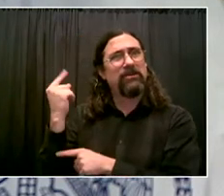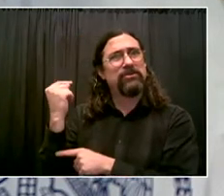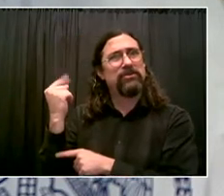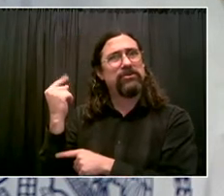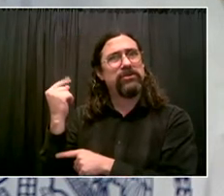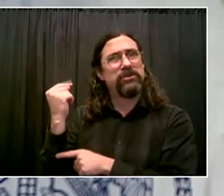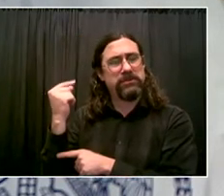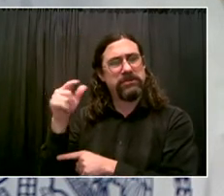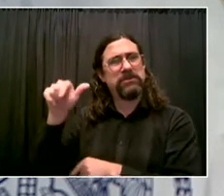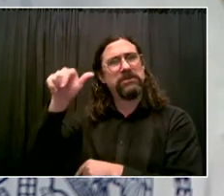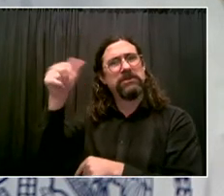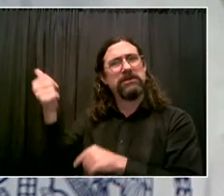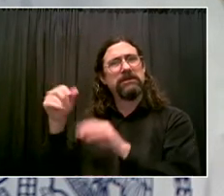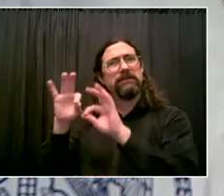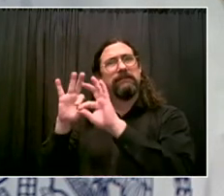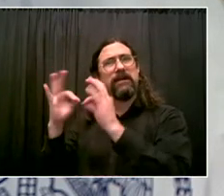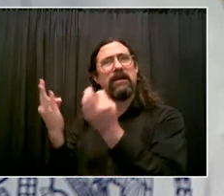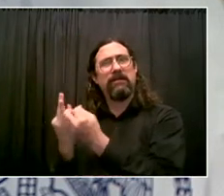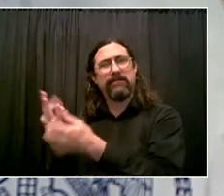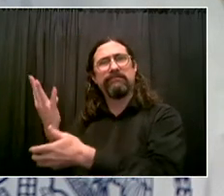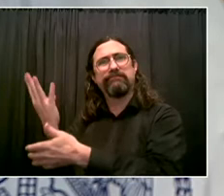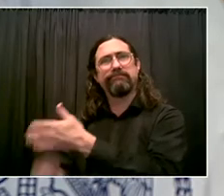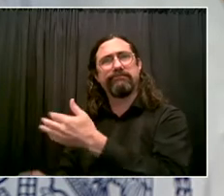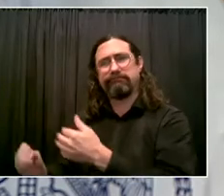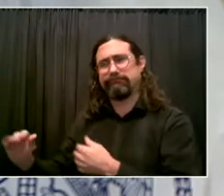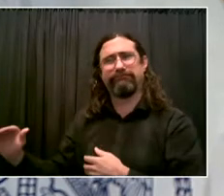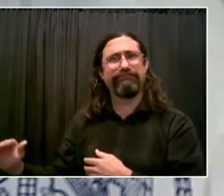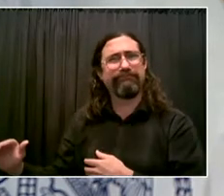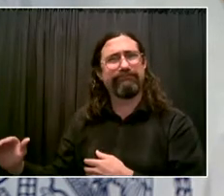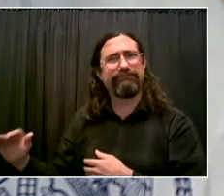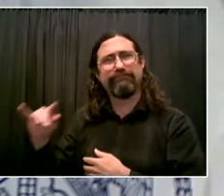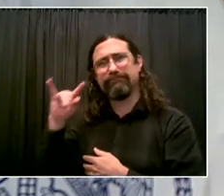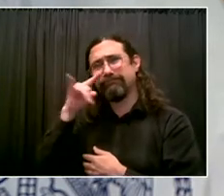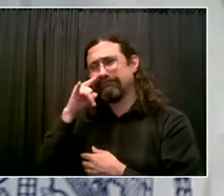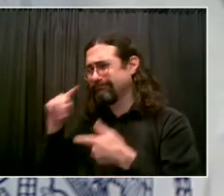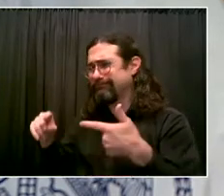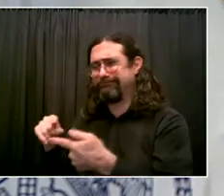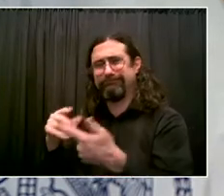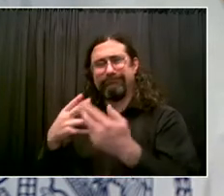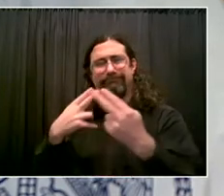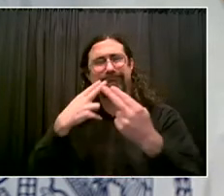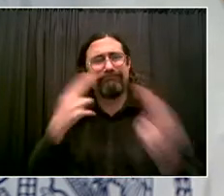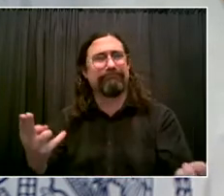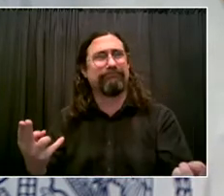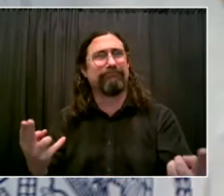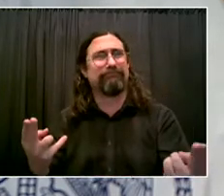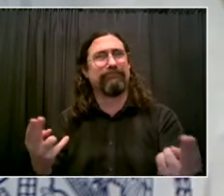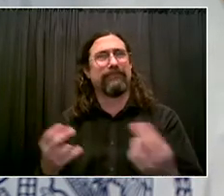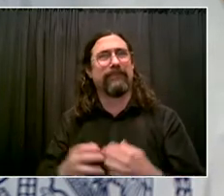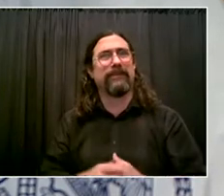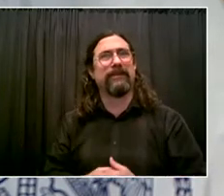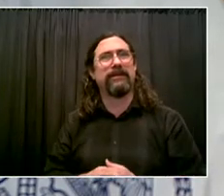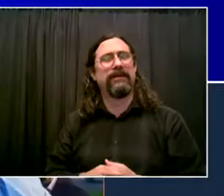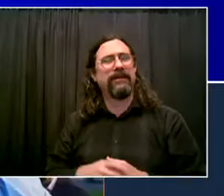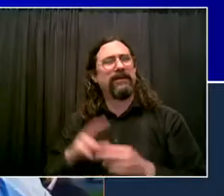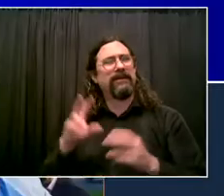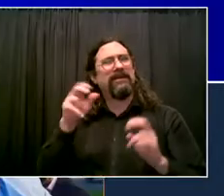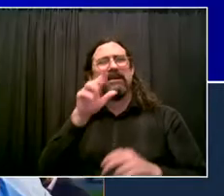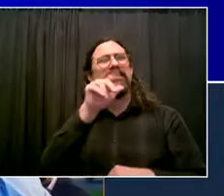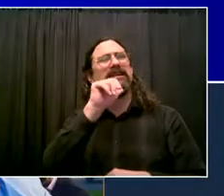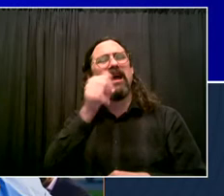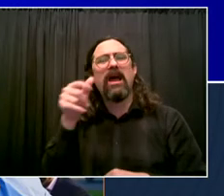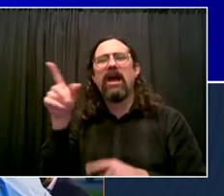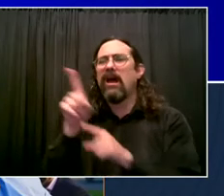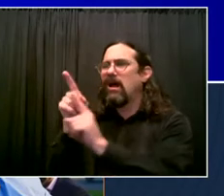of their house, hearing the loss they felt, seeing it happen again. It's not acceptable. It has to stop.